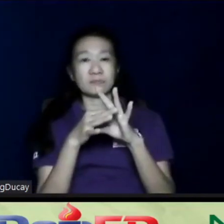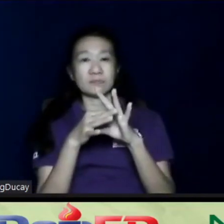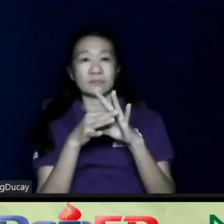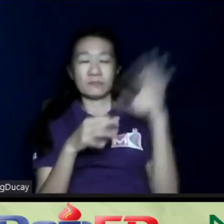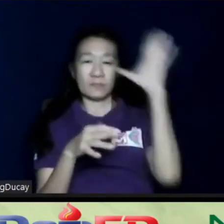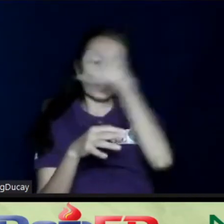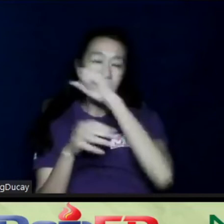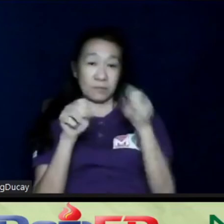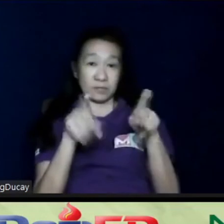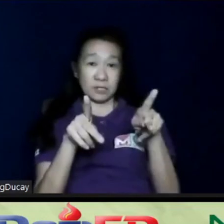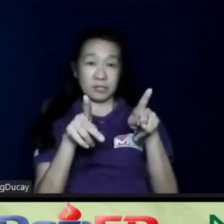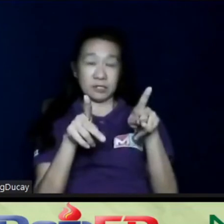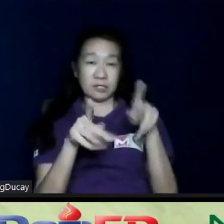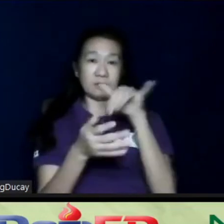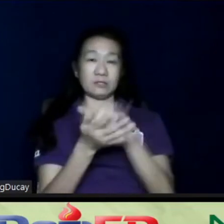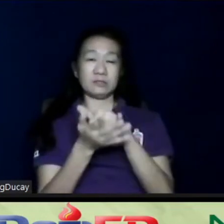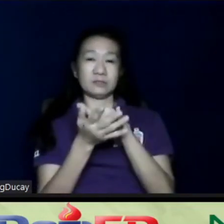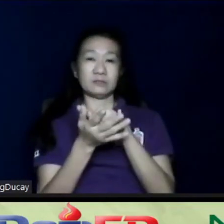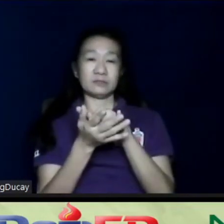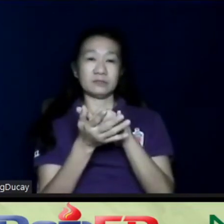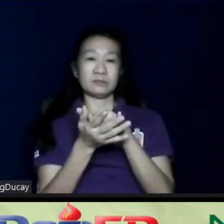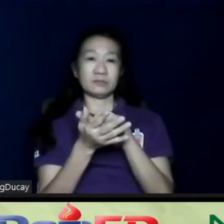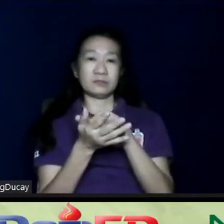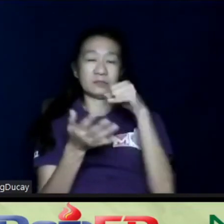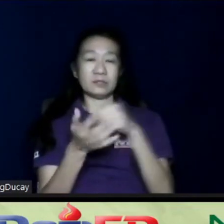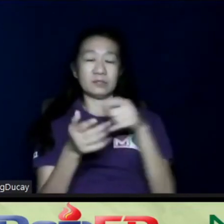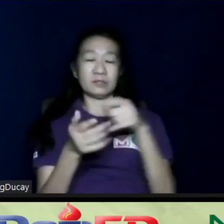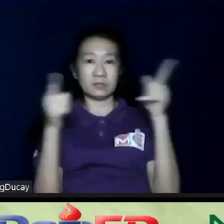opportunity that it's a great